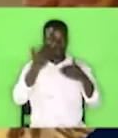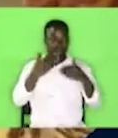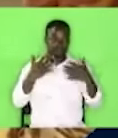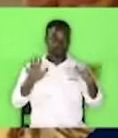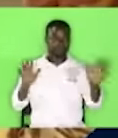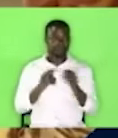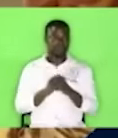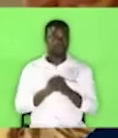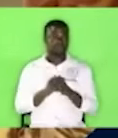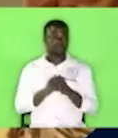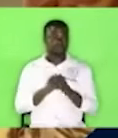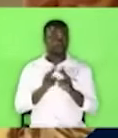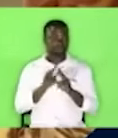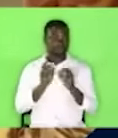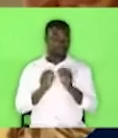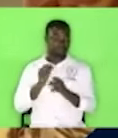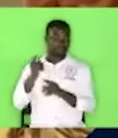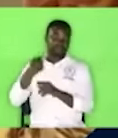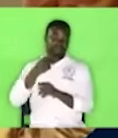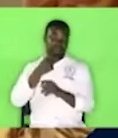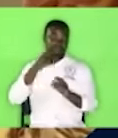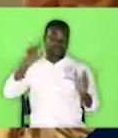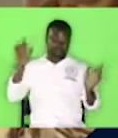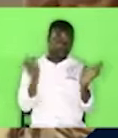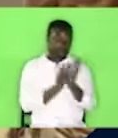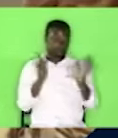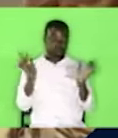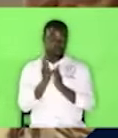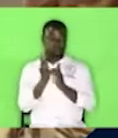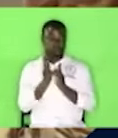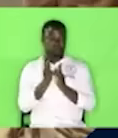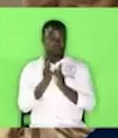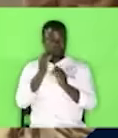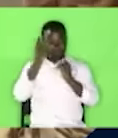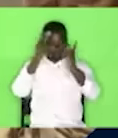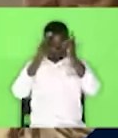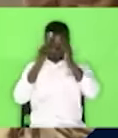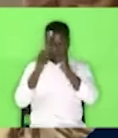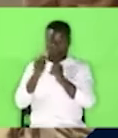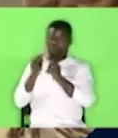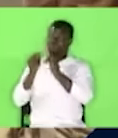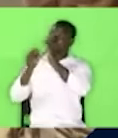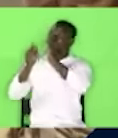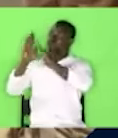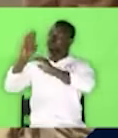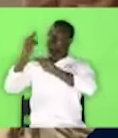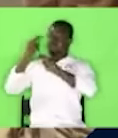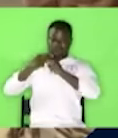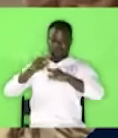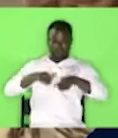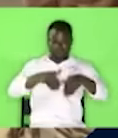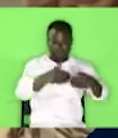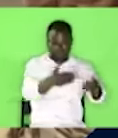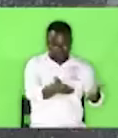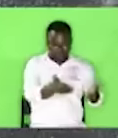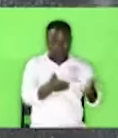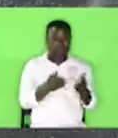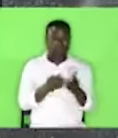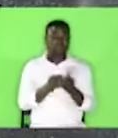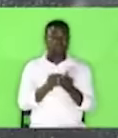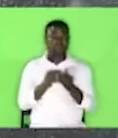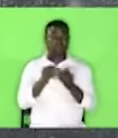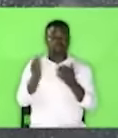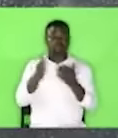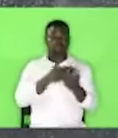so when you mention the name Jesus because of the one who gave that name things in heaven